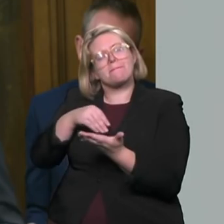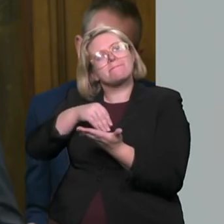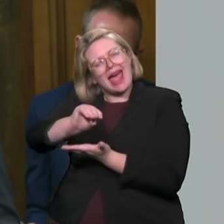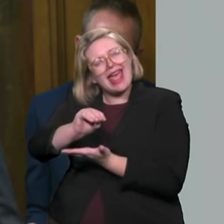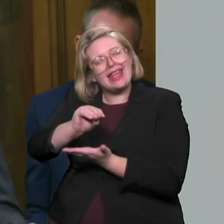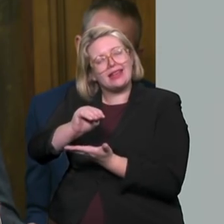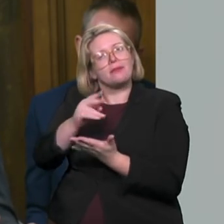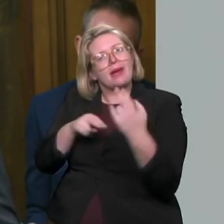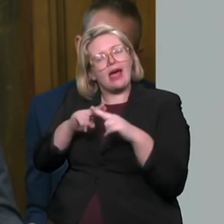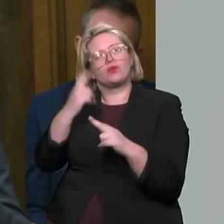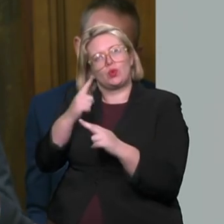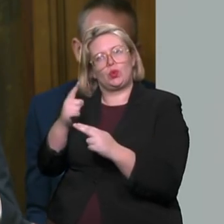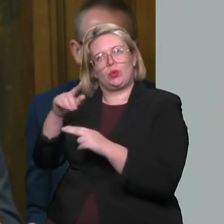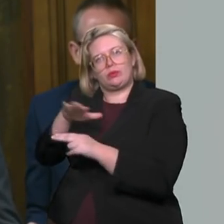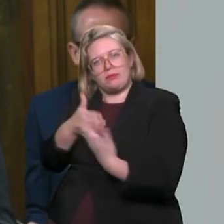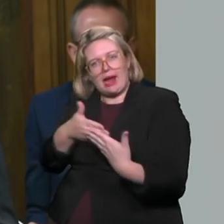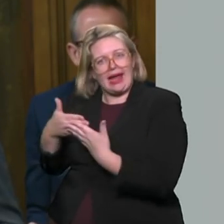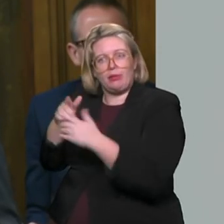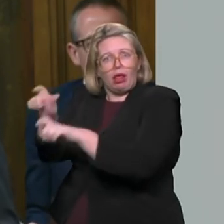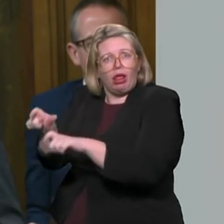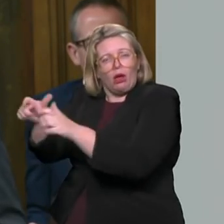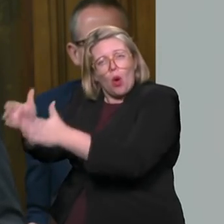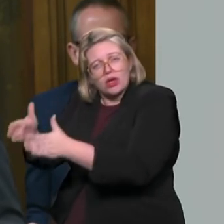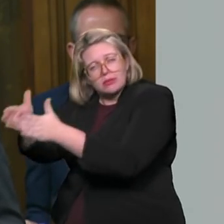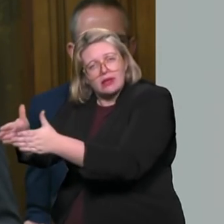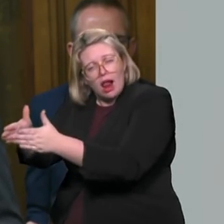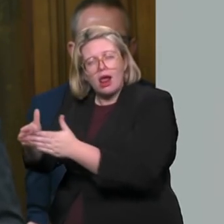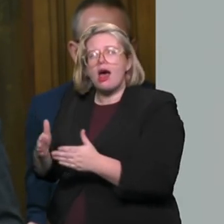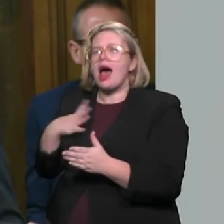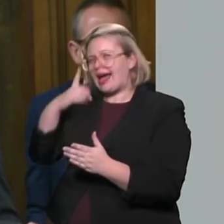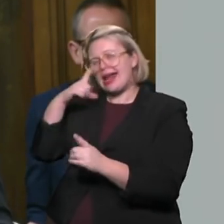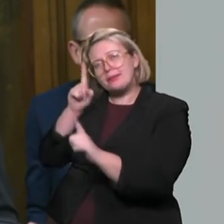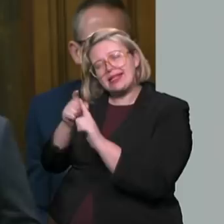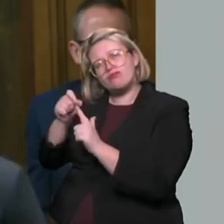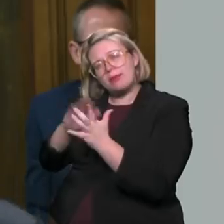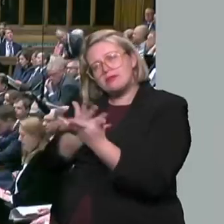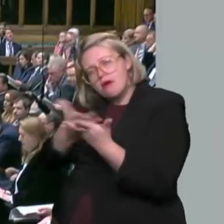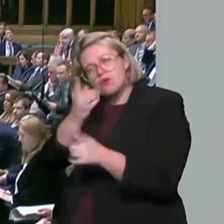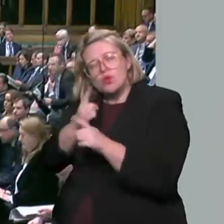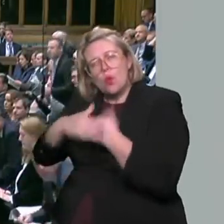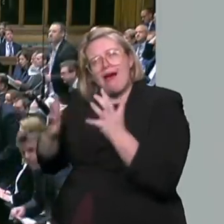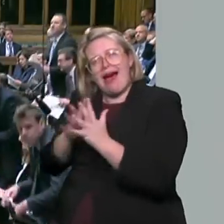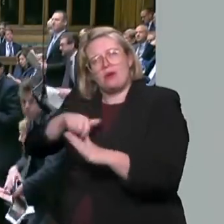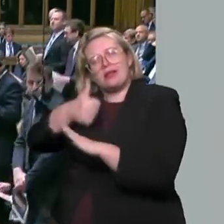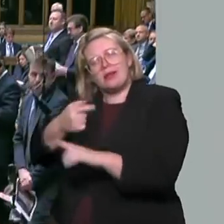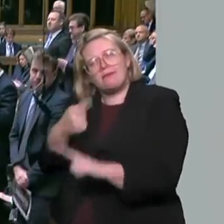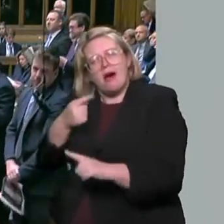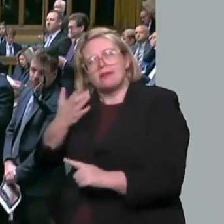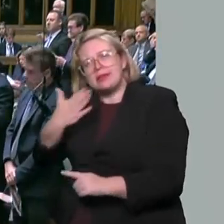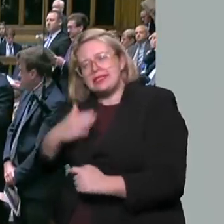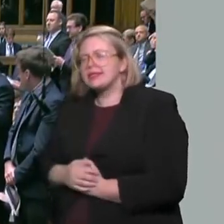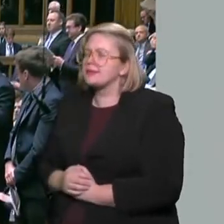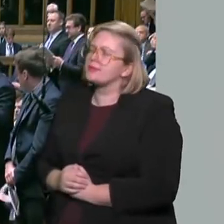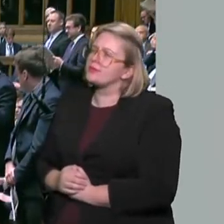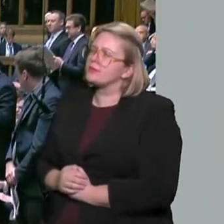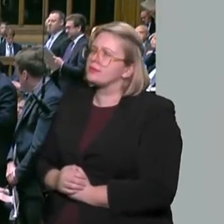Minister meet with me to discuss how quickly we can put this through Parliament so parents are getting this support as quickly as possible? The Prime Minister. Mr Speaker, I